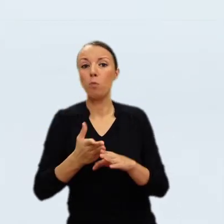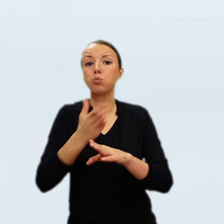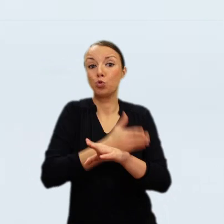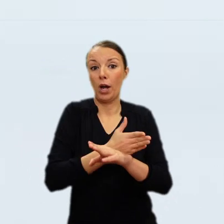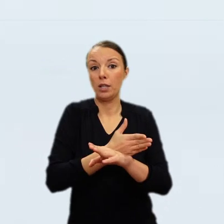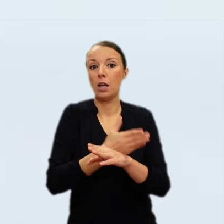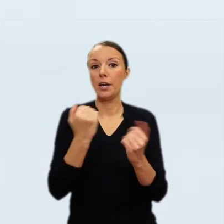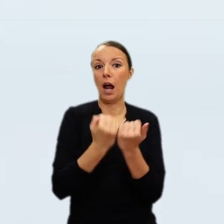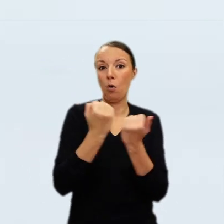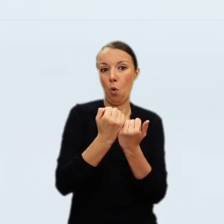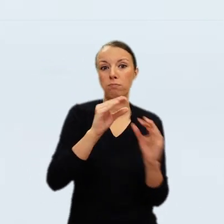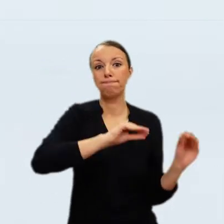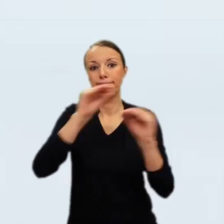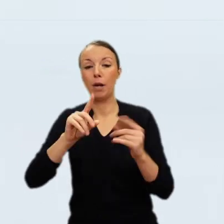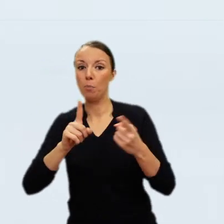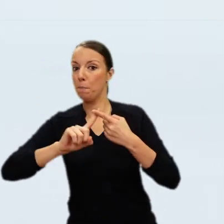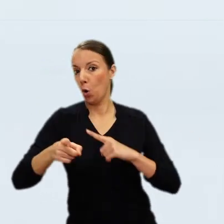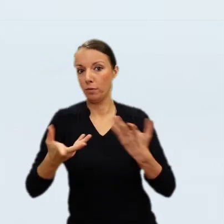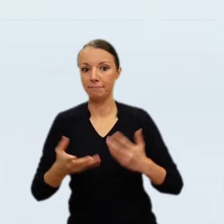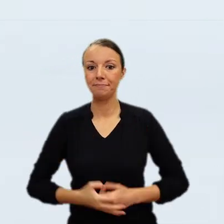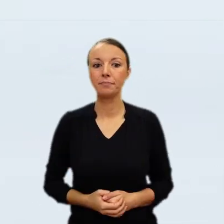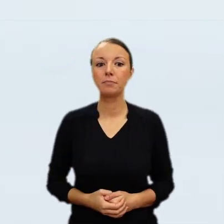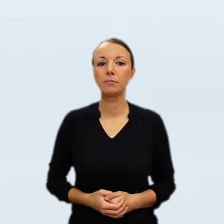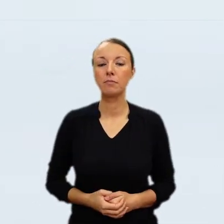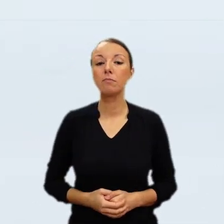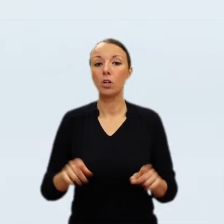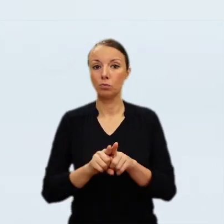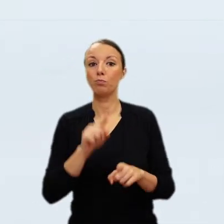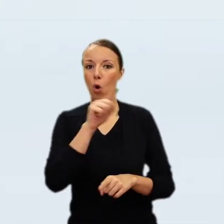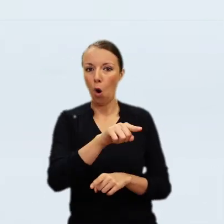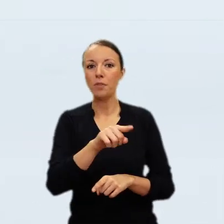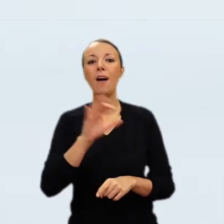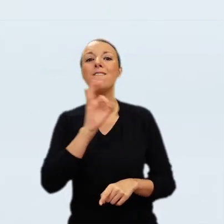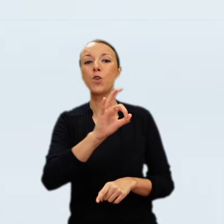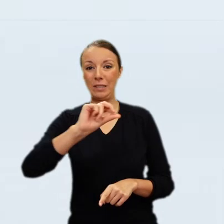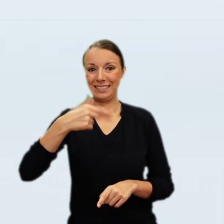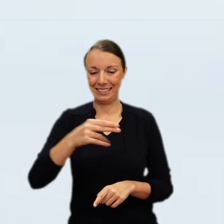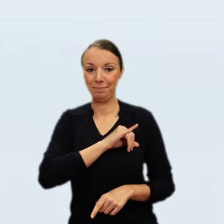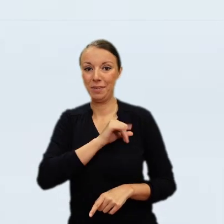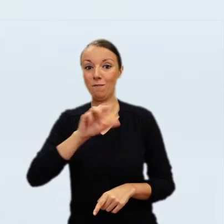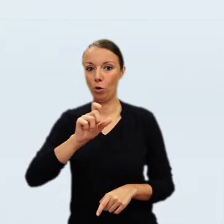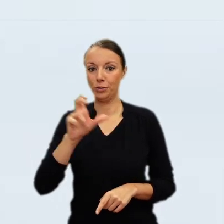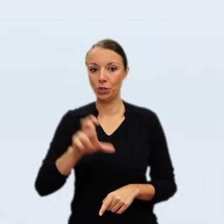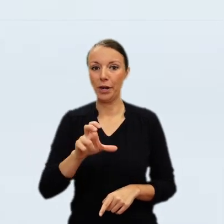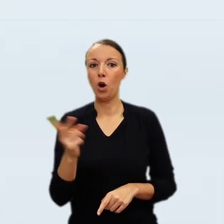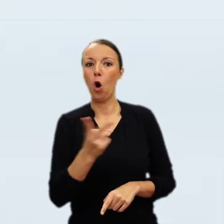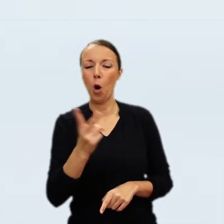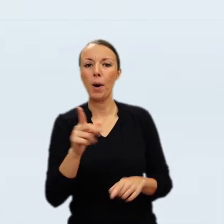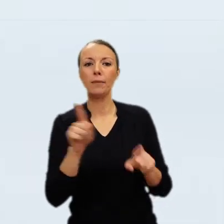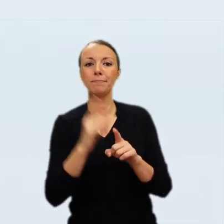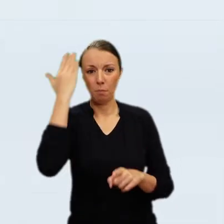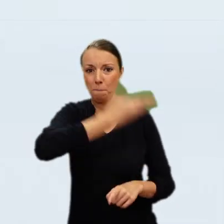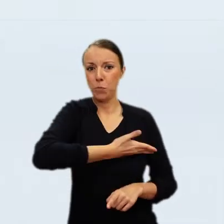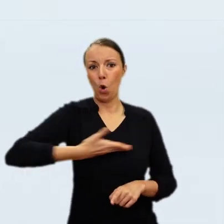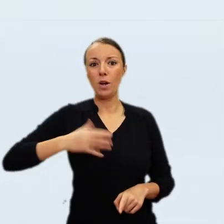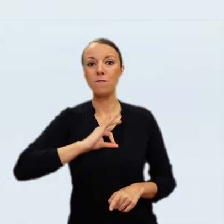buy for Mr. Frick a very important picture. The owner is a rather stupid country gentleman who insists on selling the picture in his Chateau.